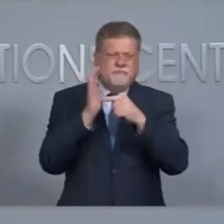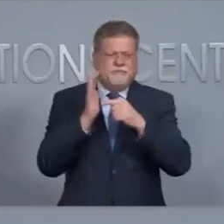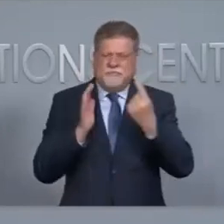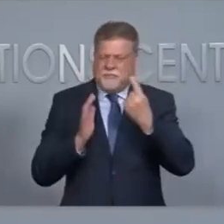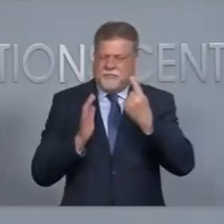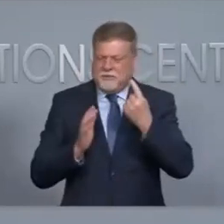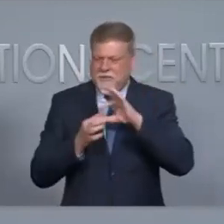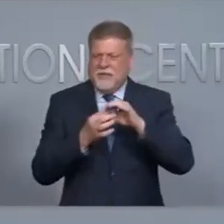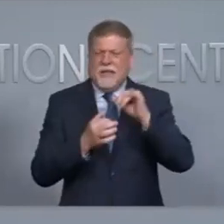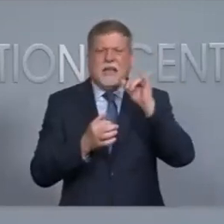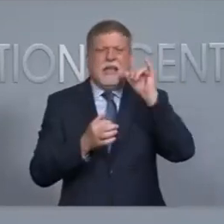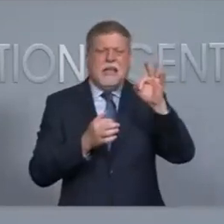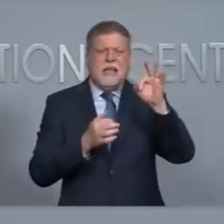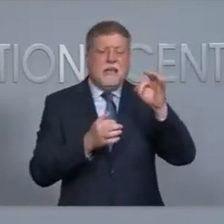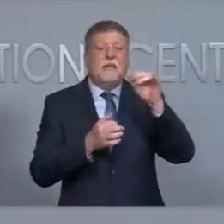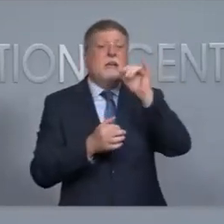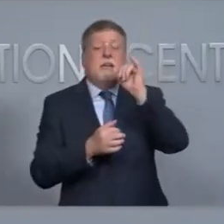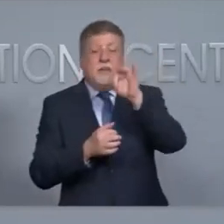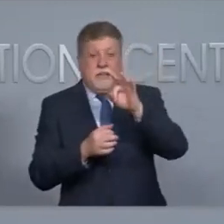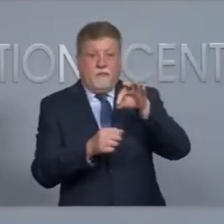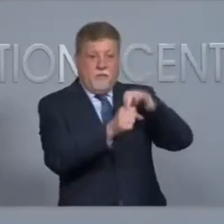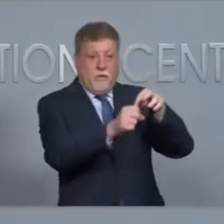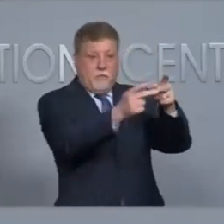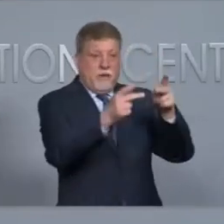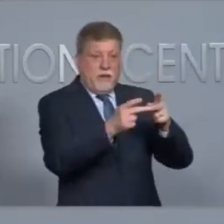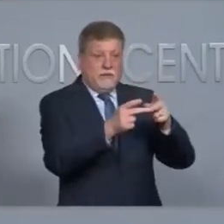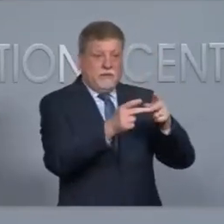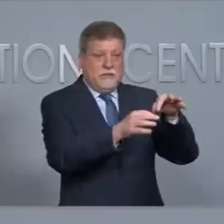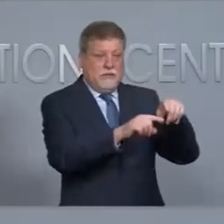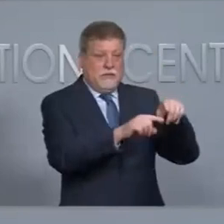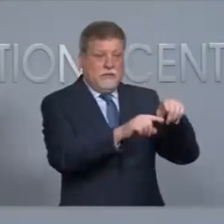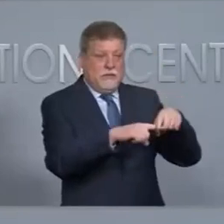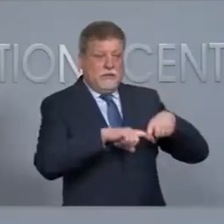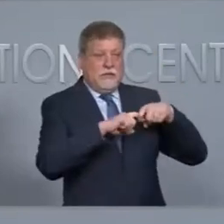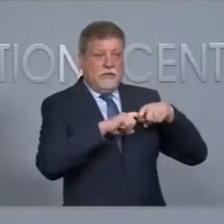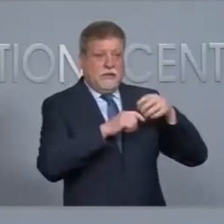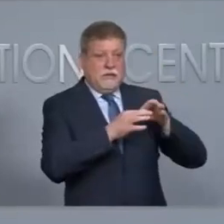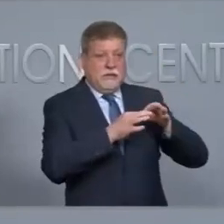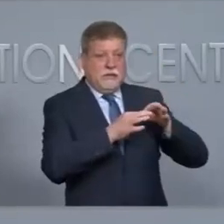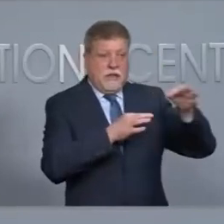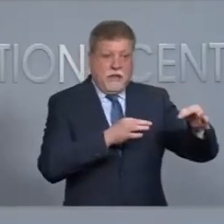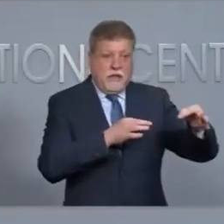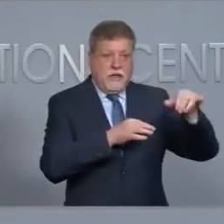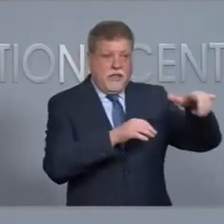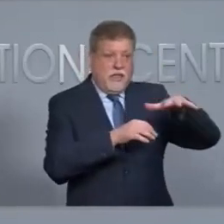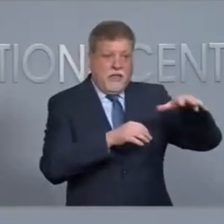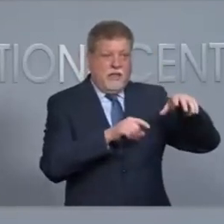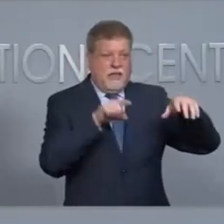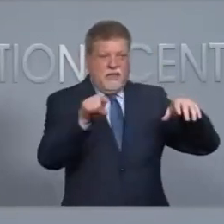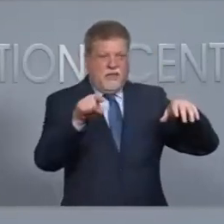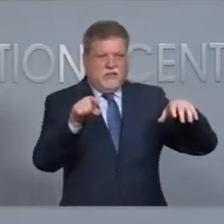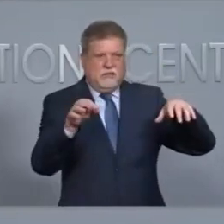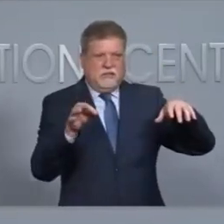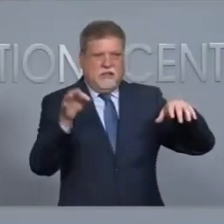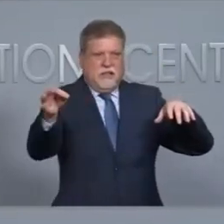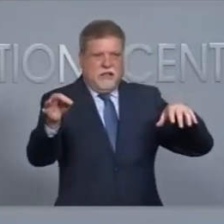it was shut down in one if it was delayed in one precinct, then all precincts would remain open? Or am I making that